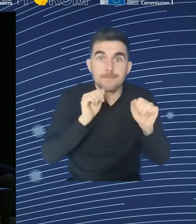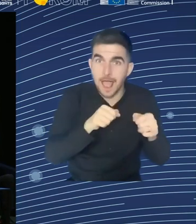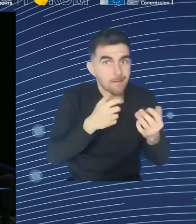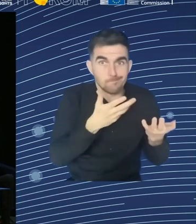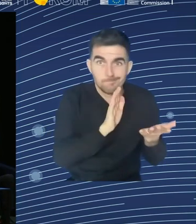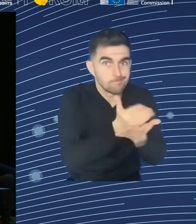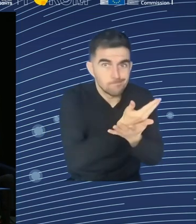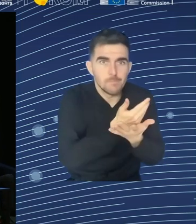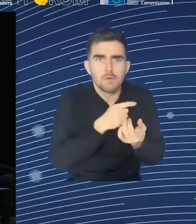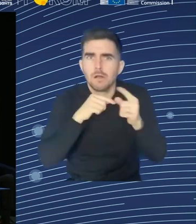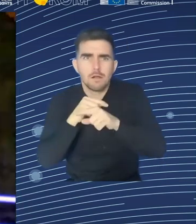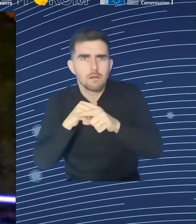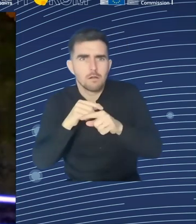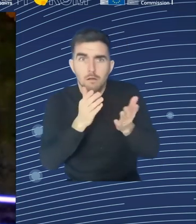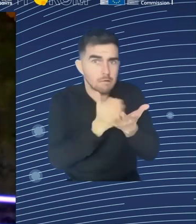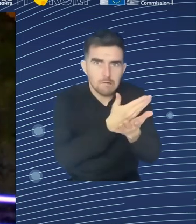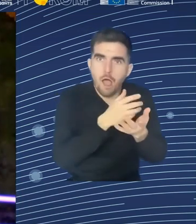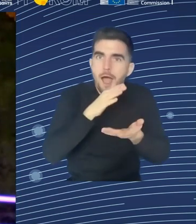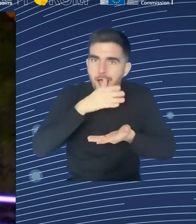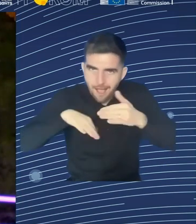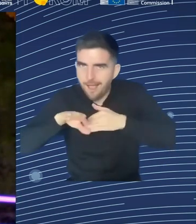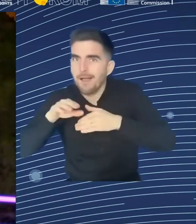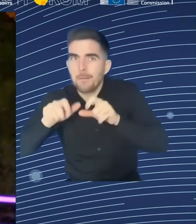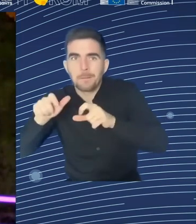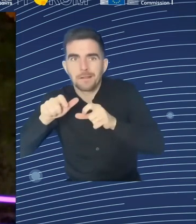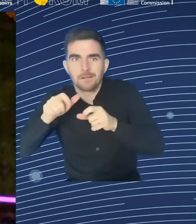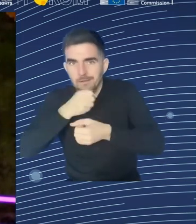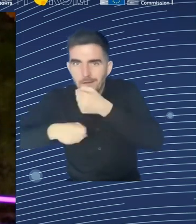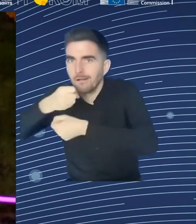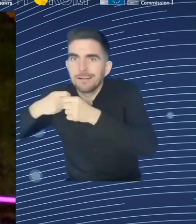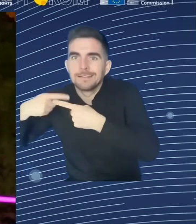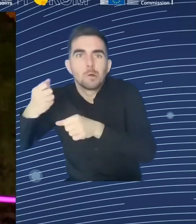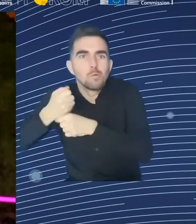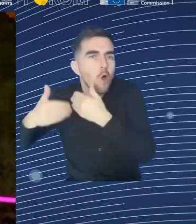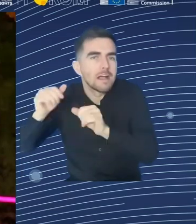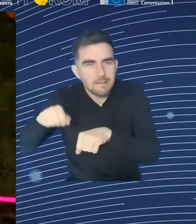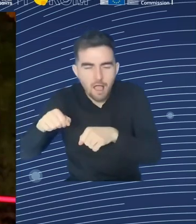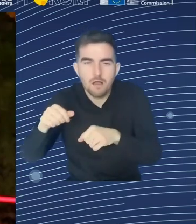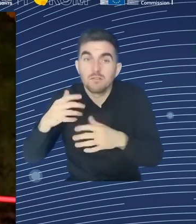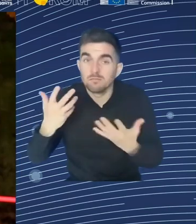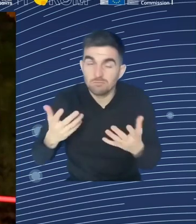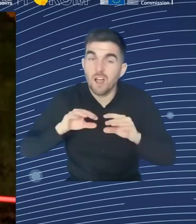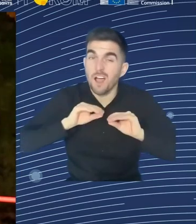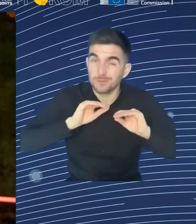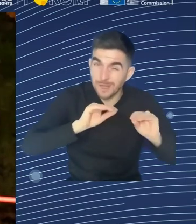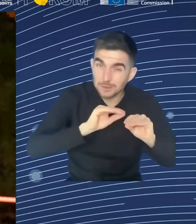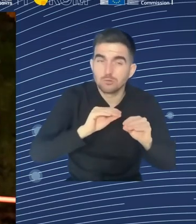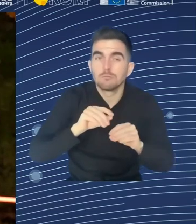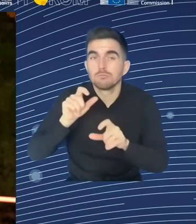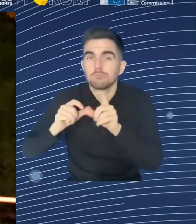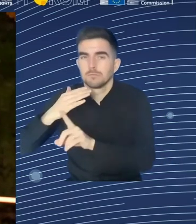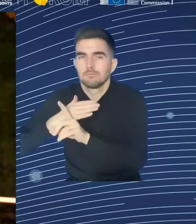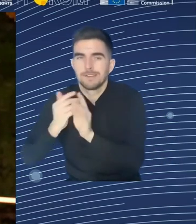for skilling. We have had, in the context of this target we have for 2030, that 60 percent of the